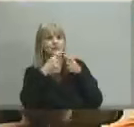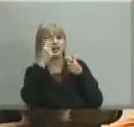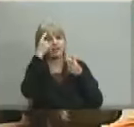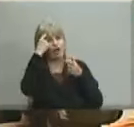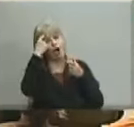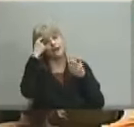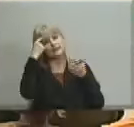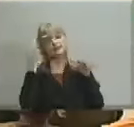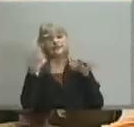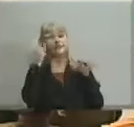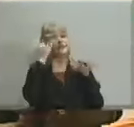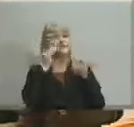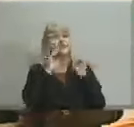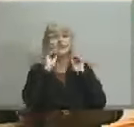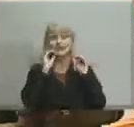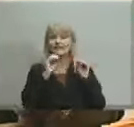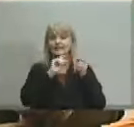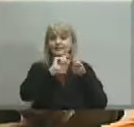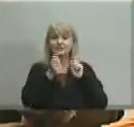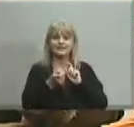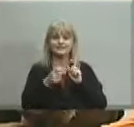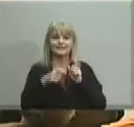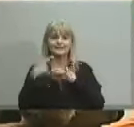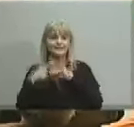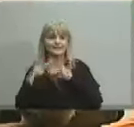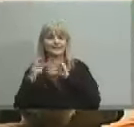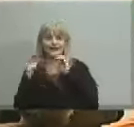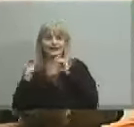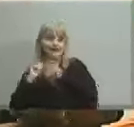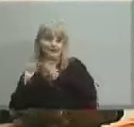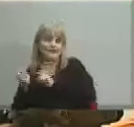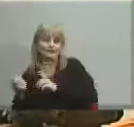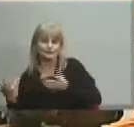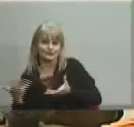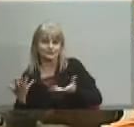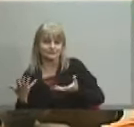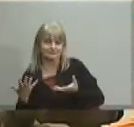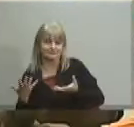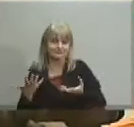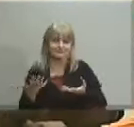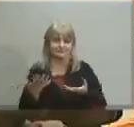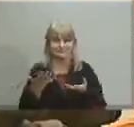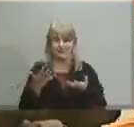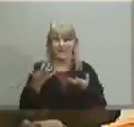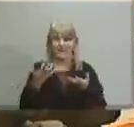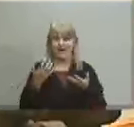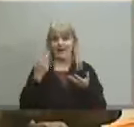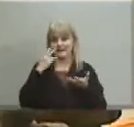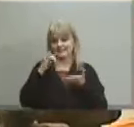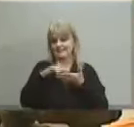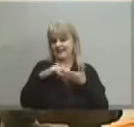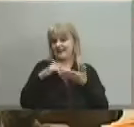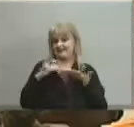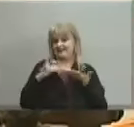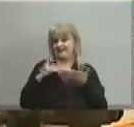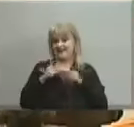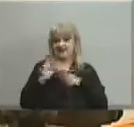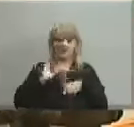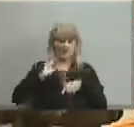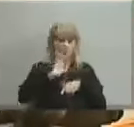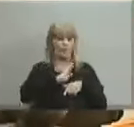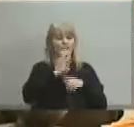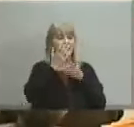changes then nothing changes so that's kind of i see as a board you know things are